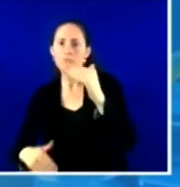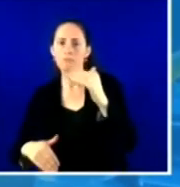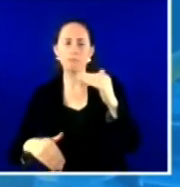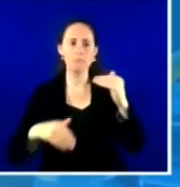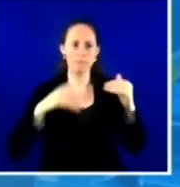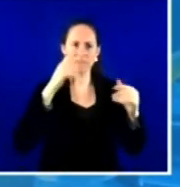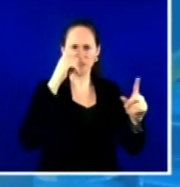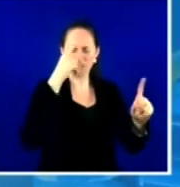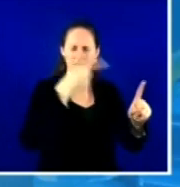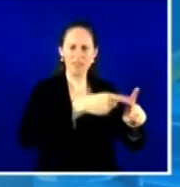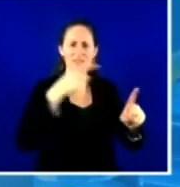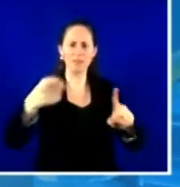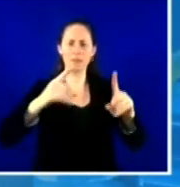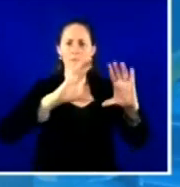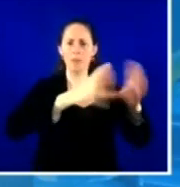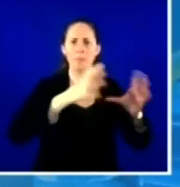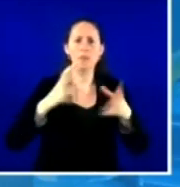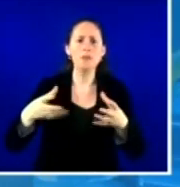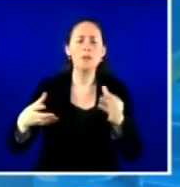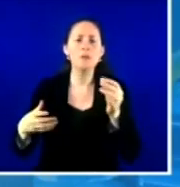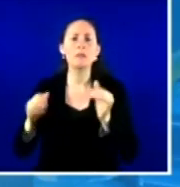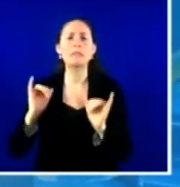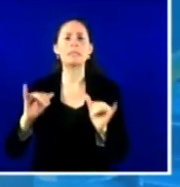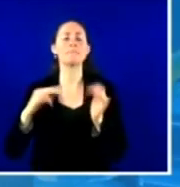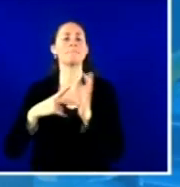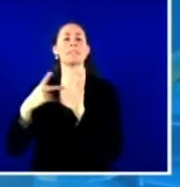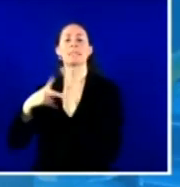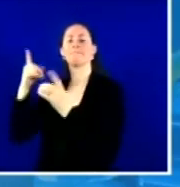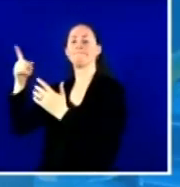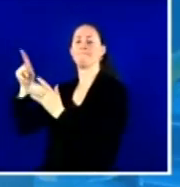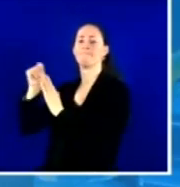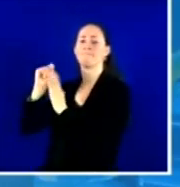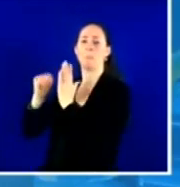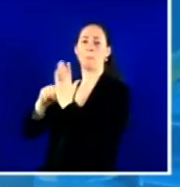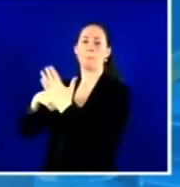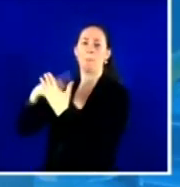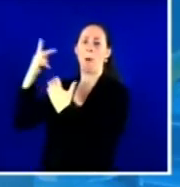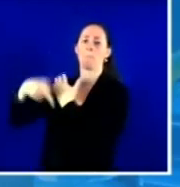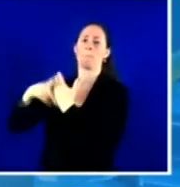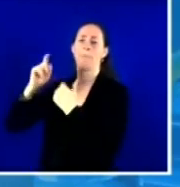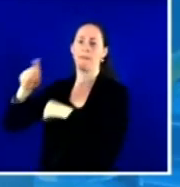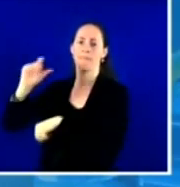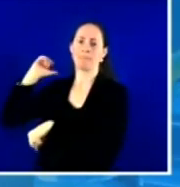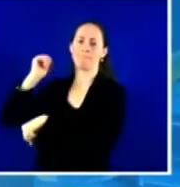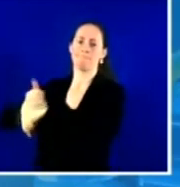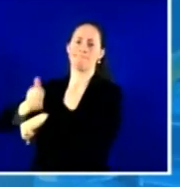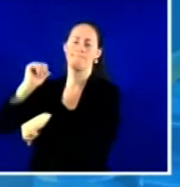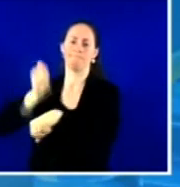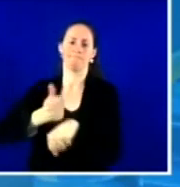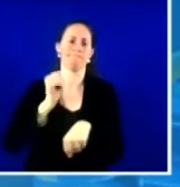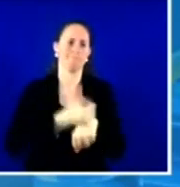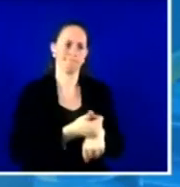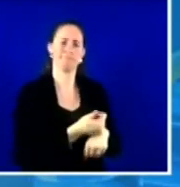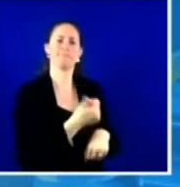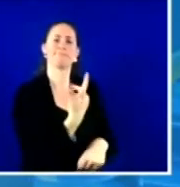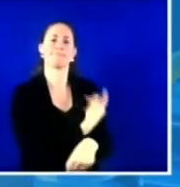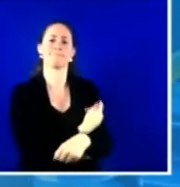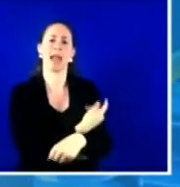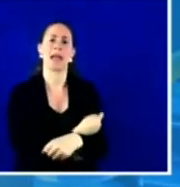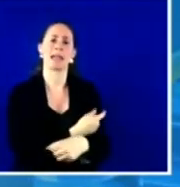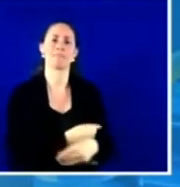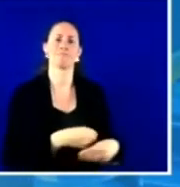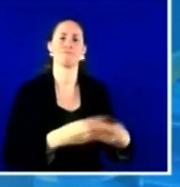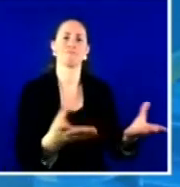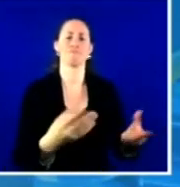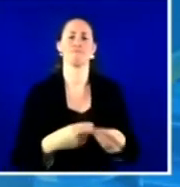the state program to open additional avenues for vaccinations, which were the primary care offices. And this strategy proved to be